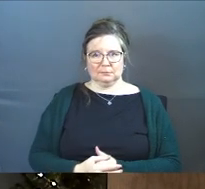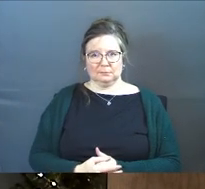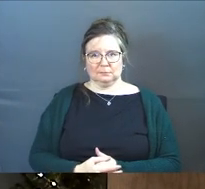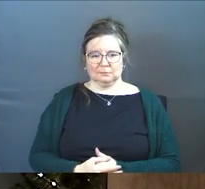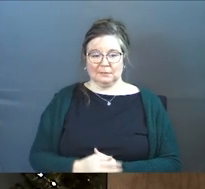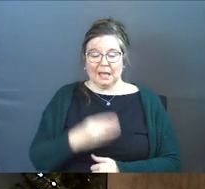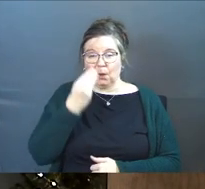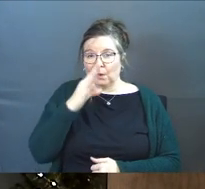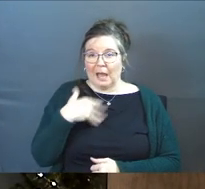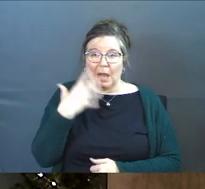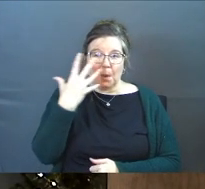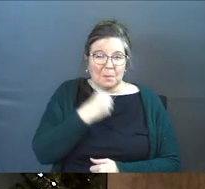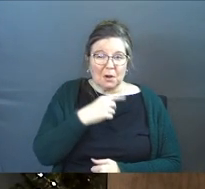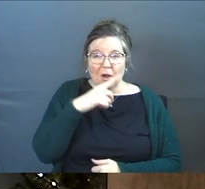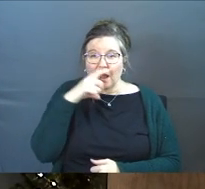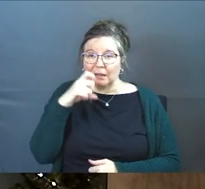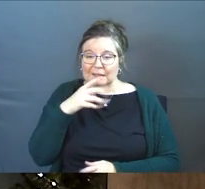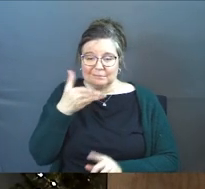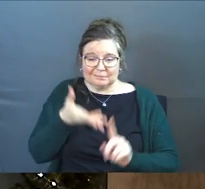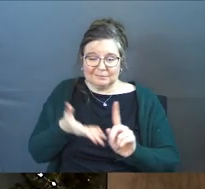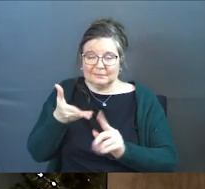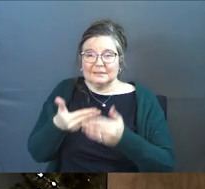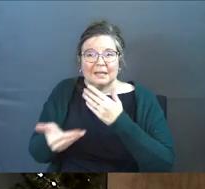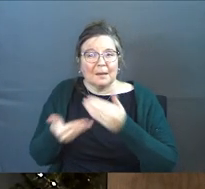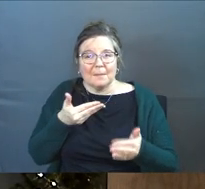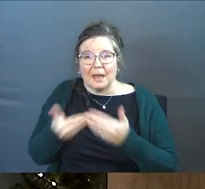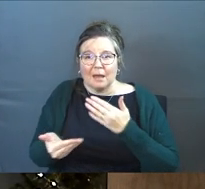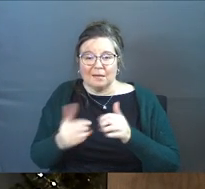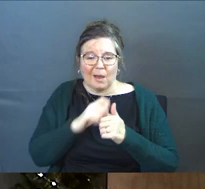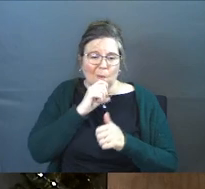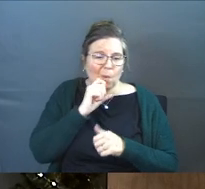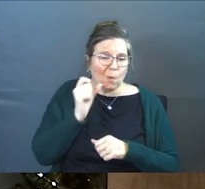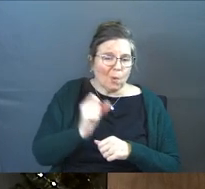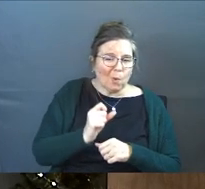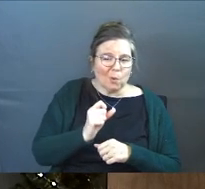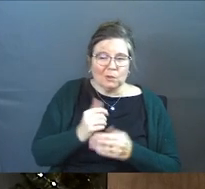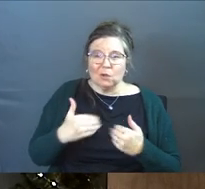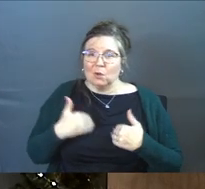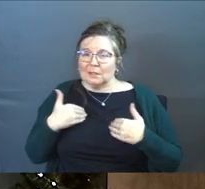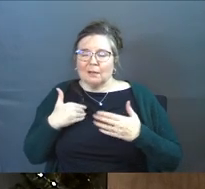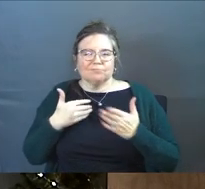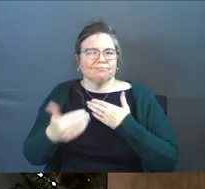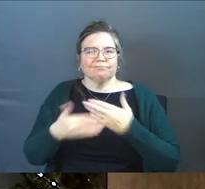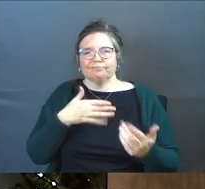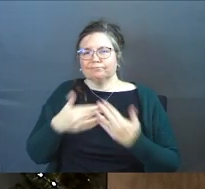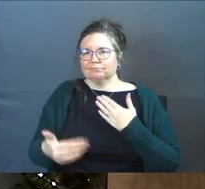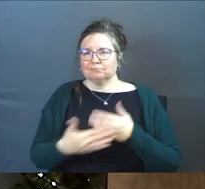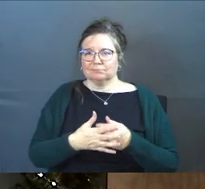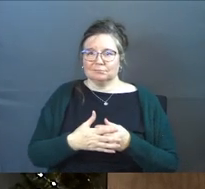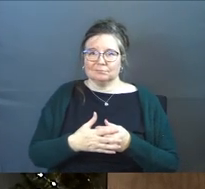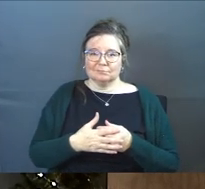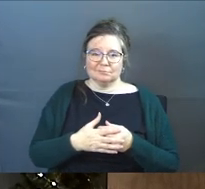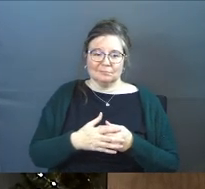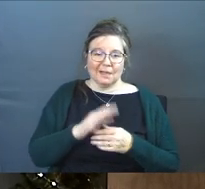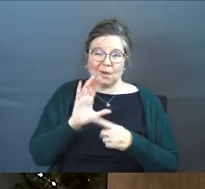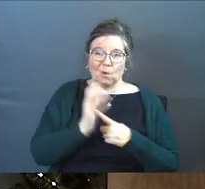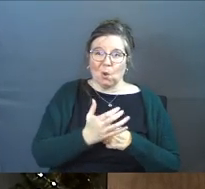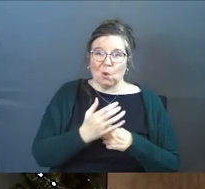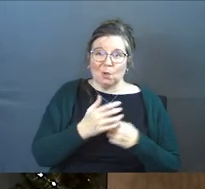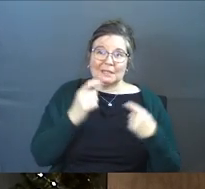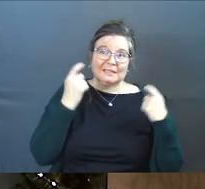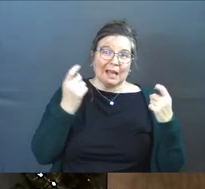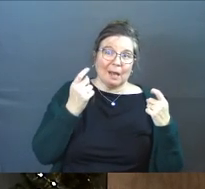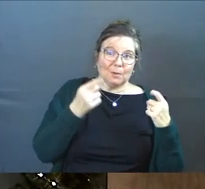I don't care how pretty or ugly you are. I don't care how old or young you are. I don't care how much our culture